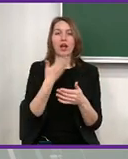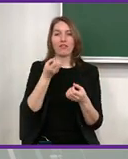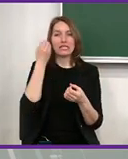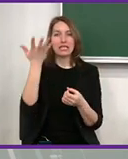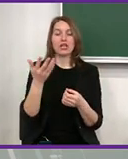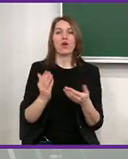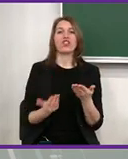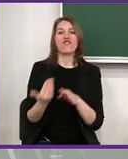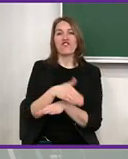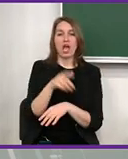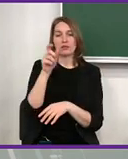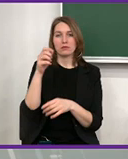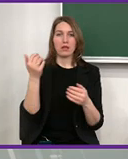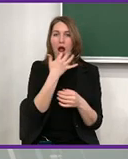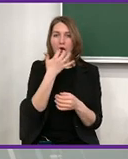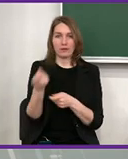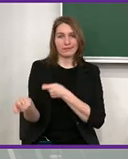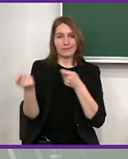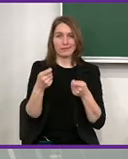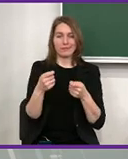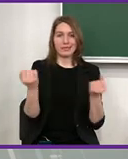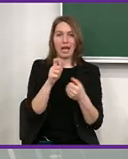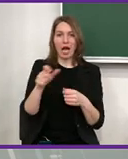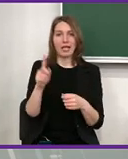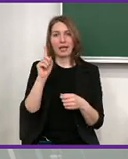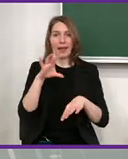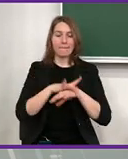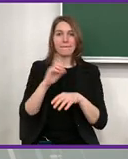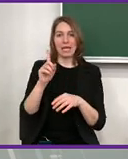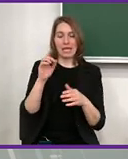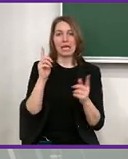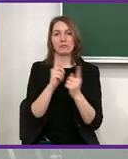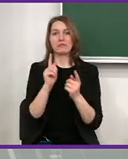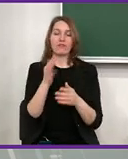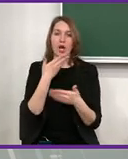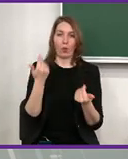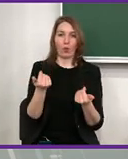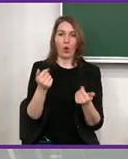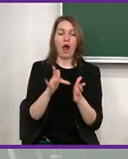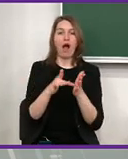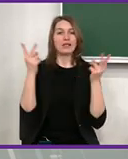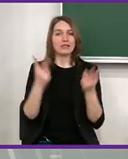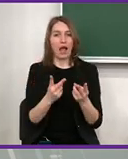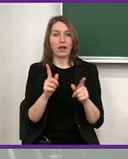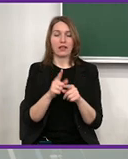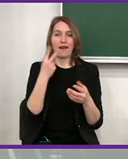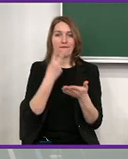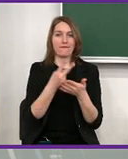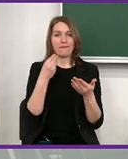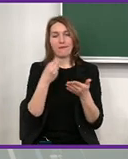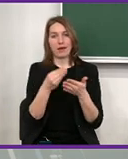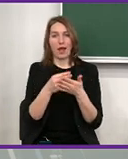probabilities like lethality or lack of employment agreement or guest workers and so on. We also